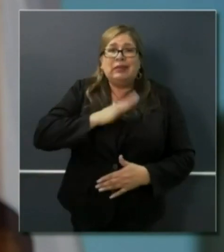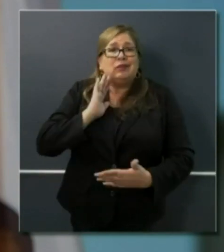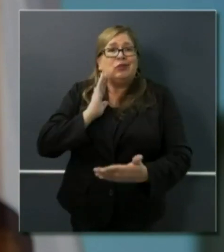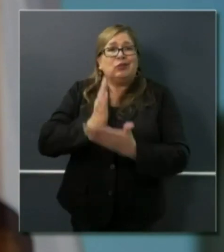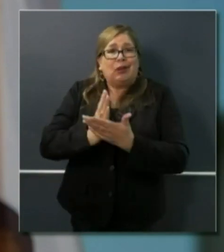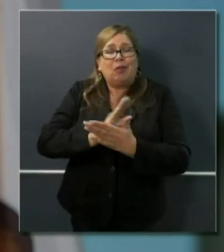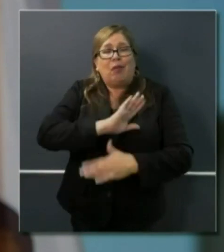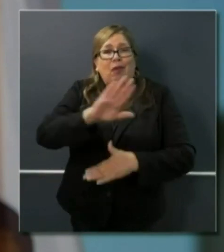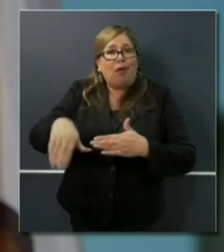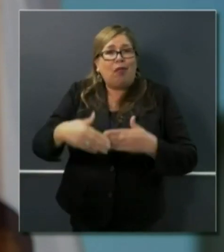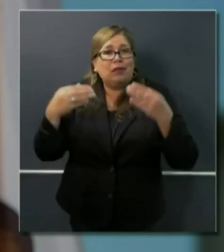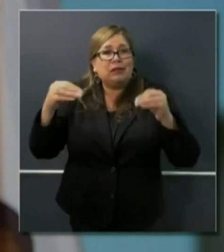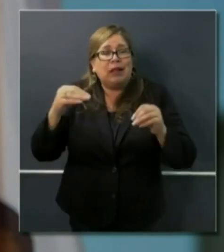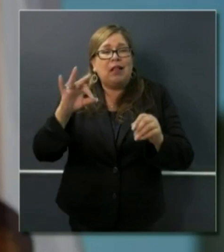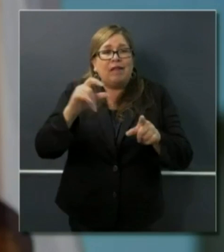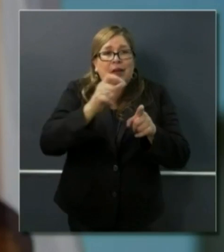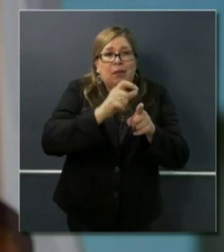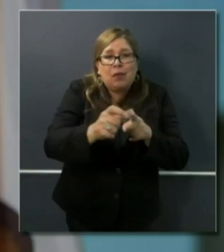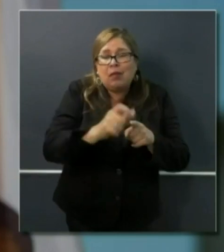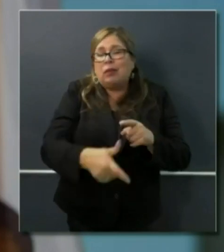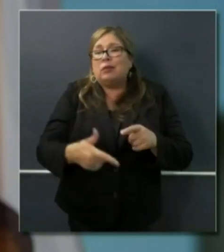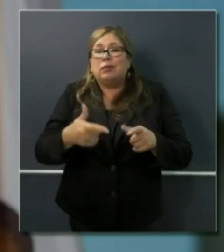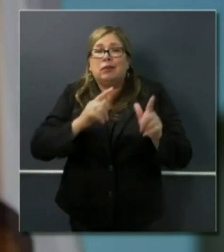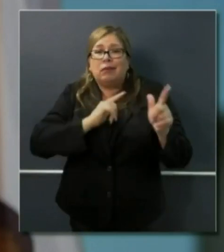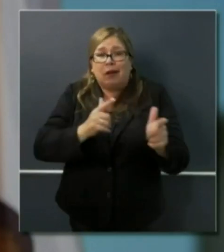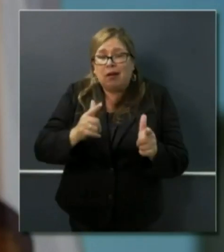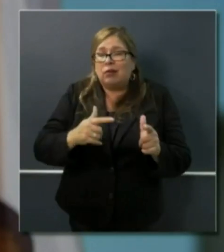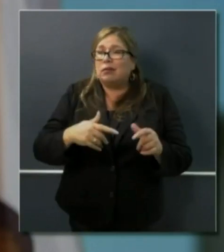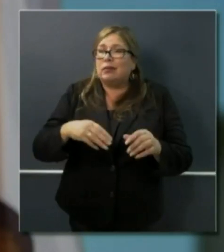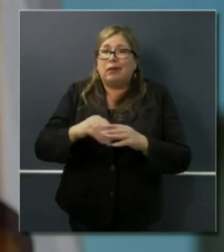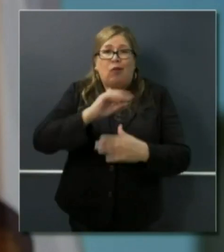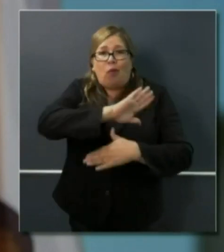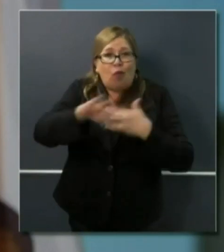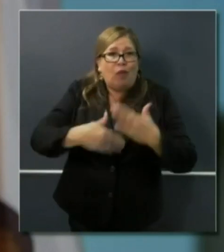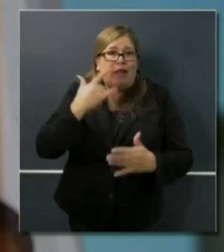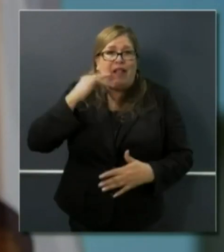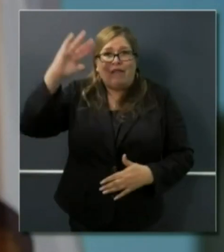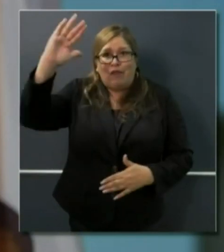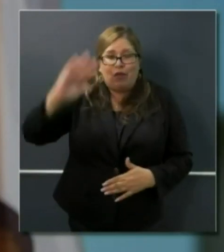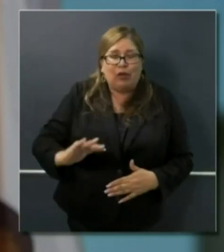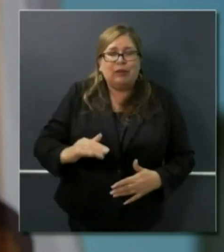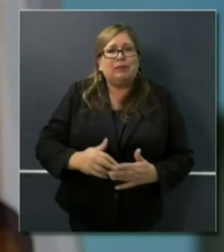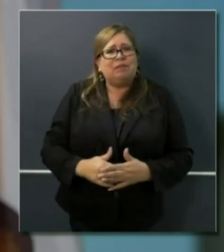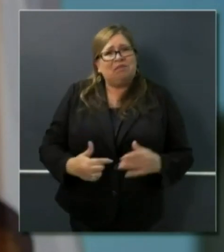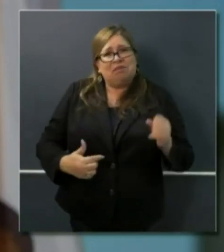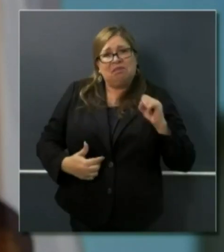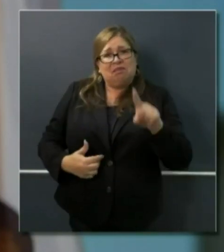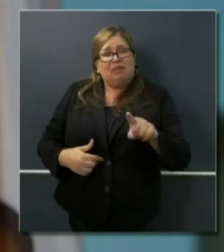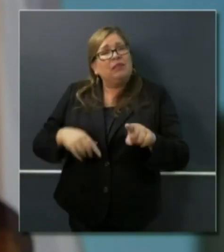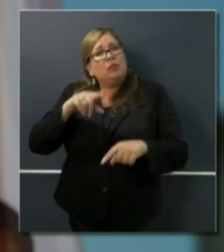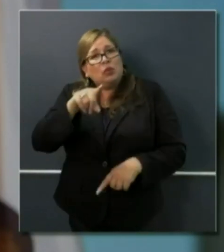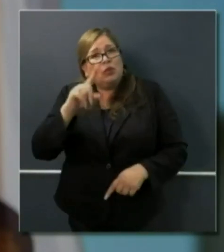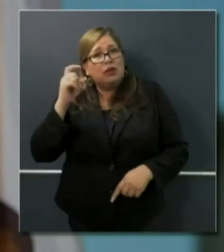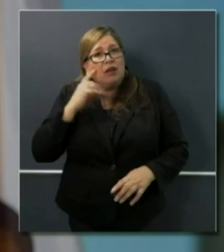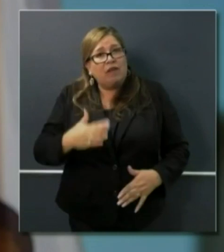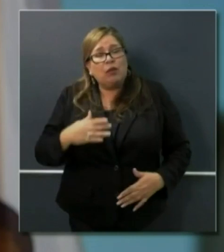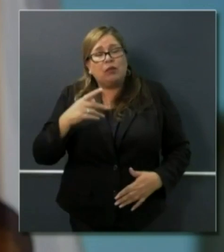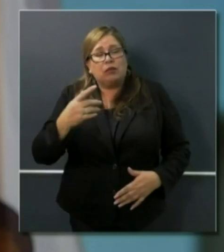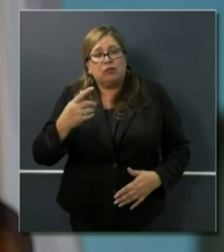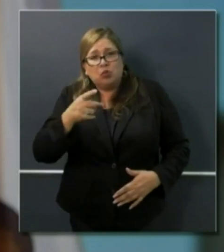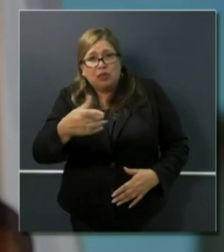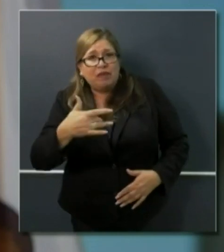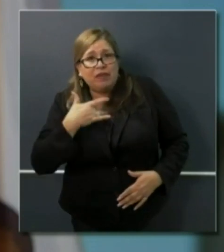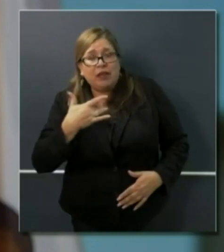I wondered if you had any views on whether gun sales were an essential or non-essential service,